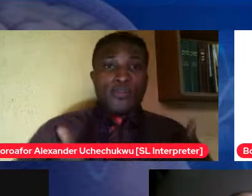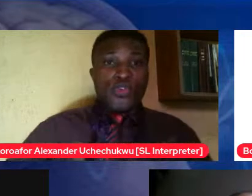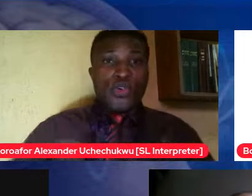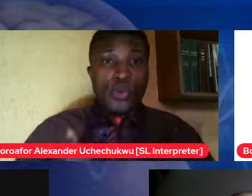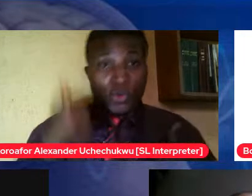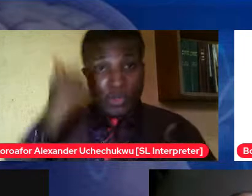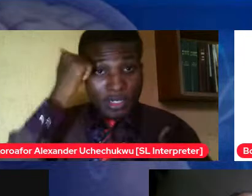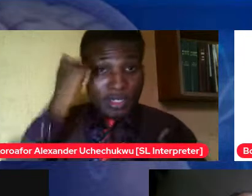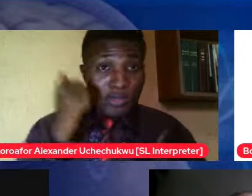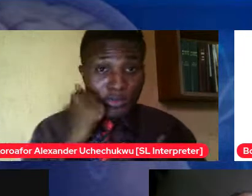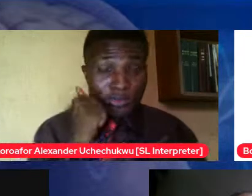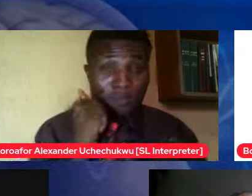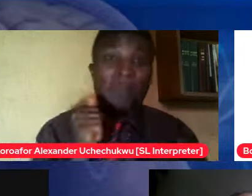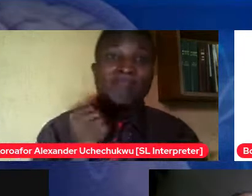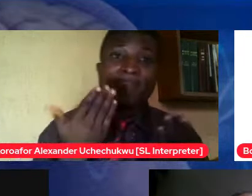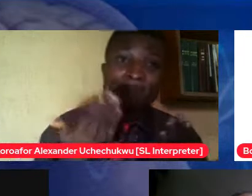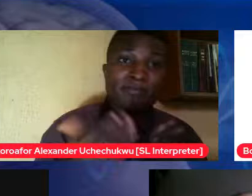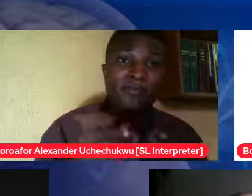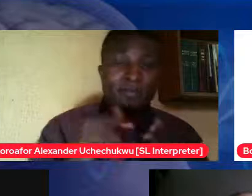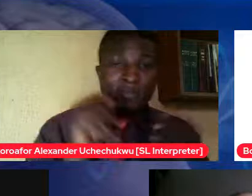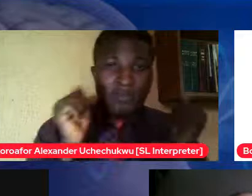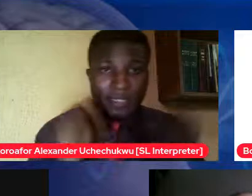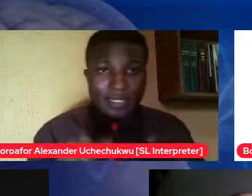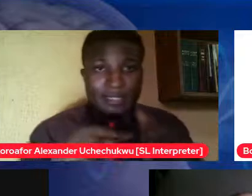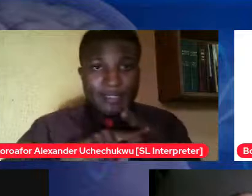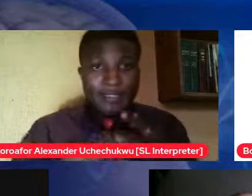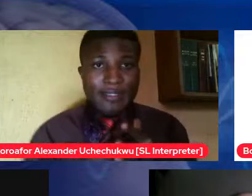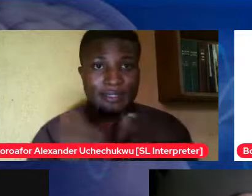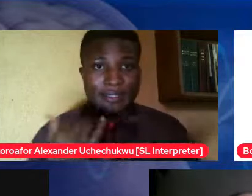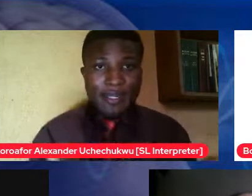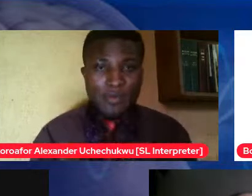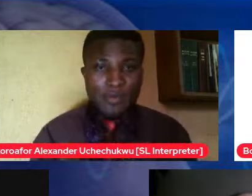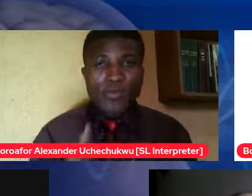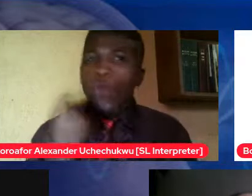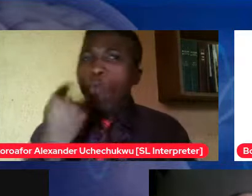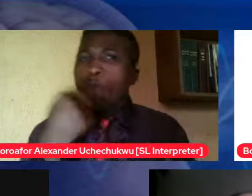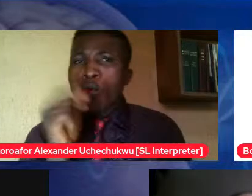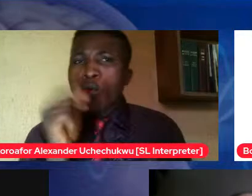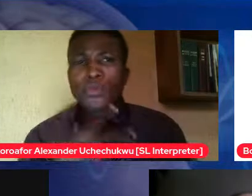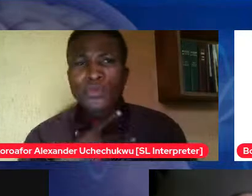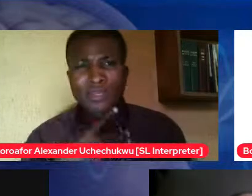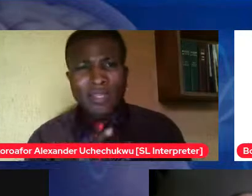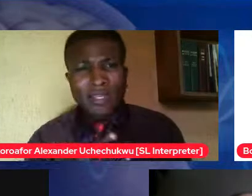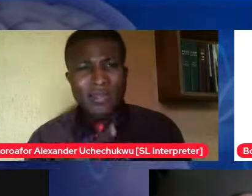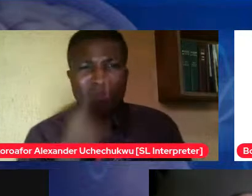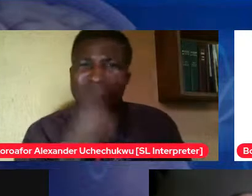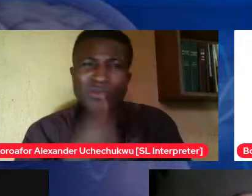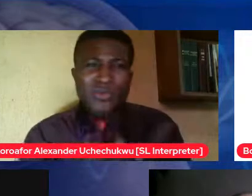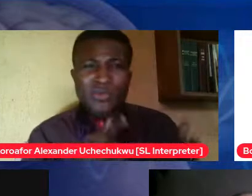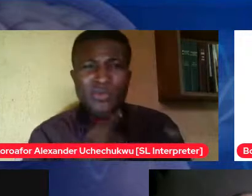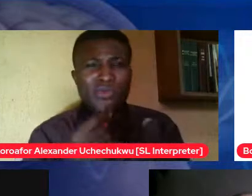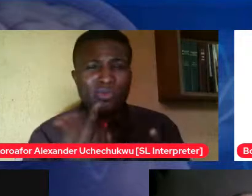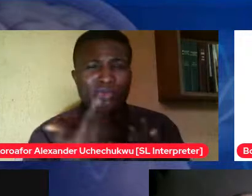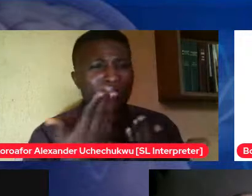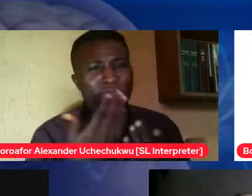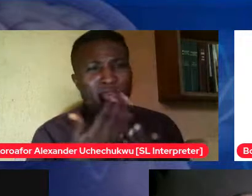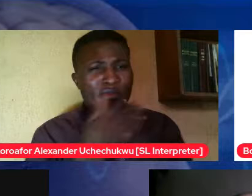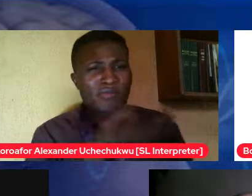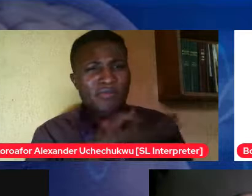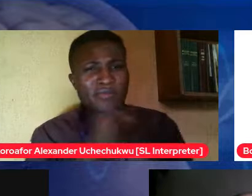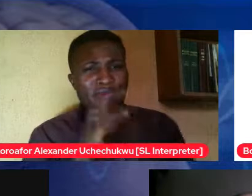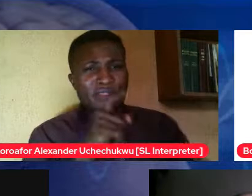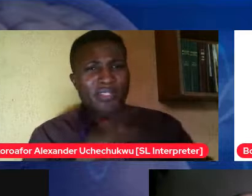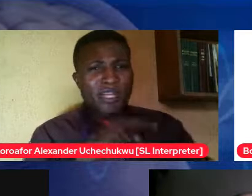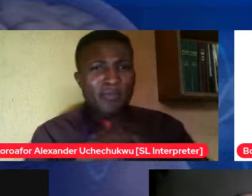even started building you can start now who do you like okay what do you do at your spare time you know just show concern